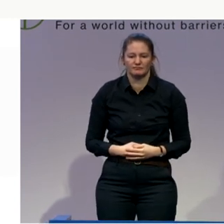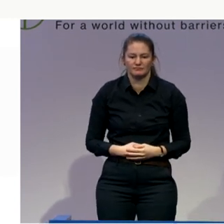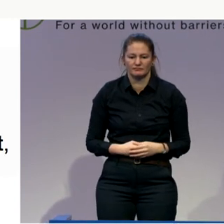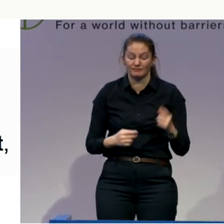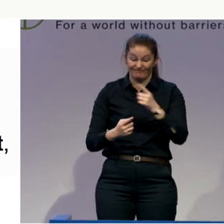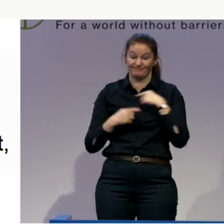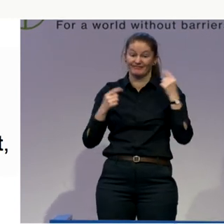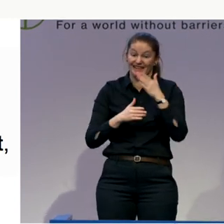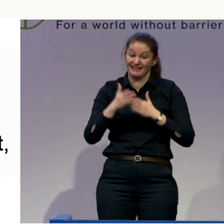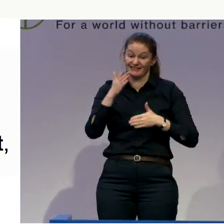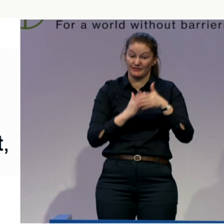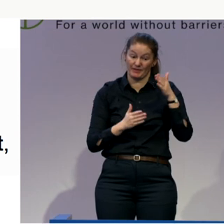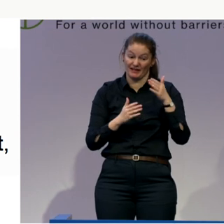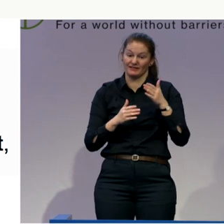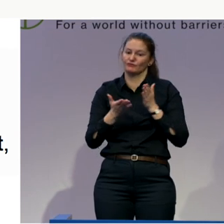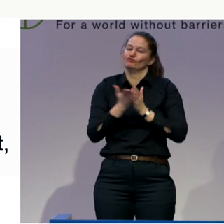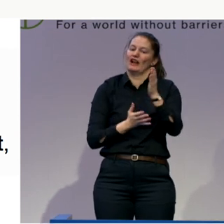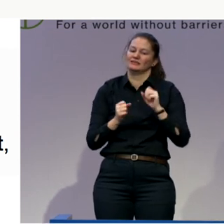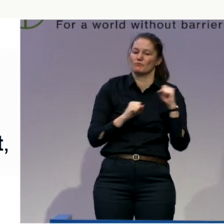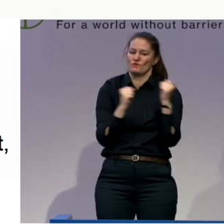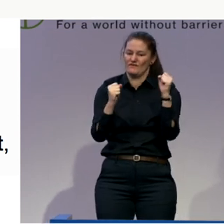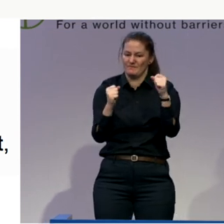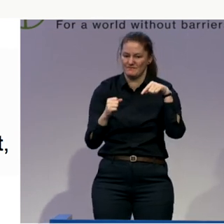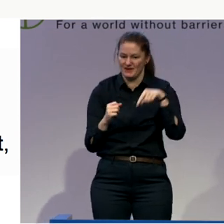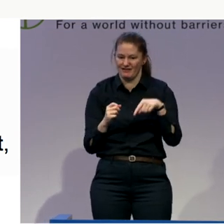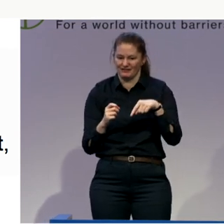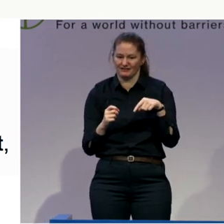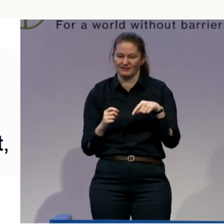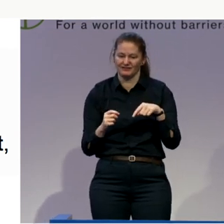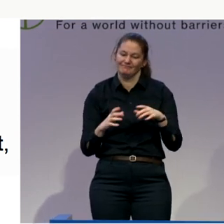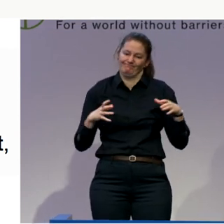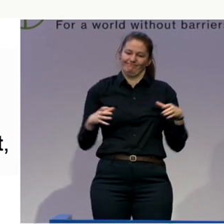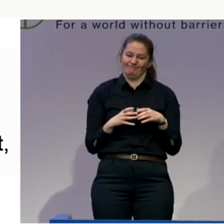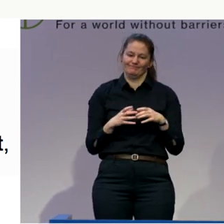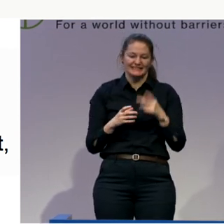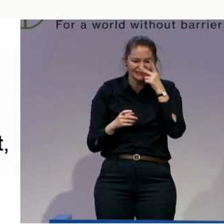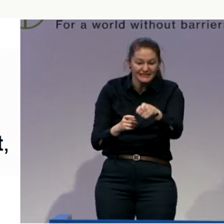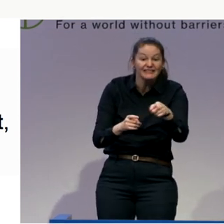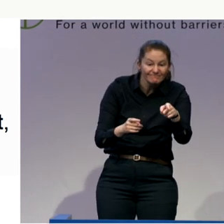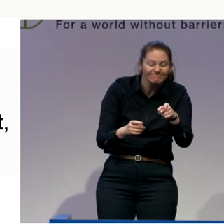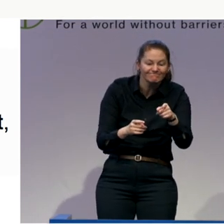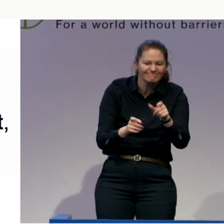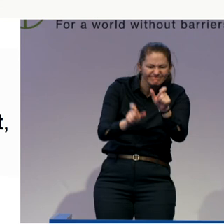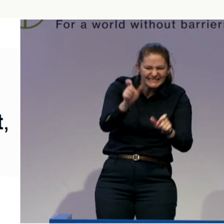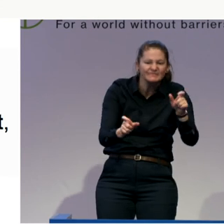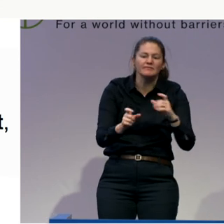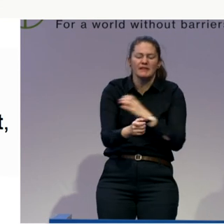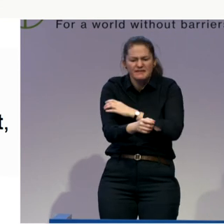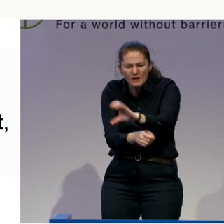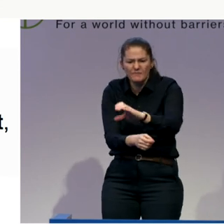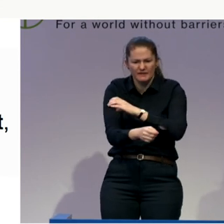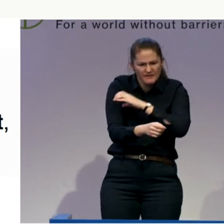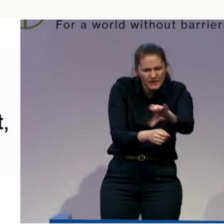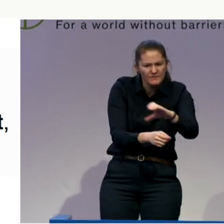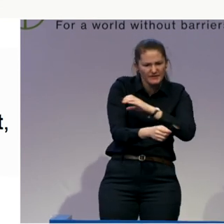and promote setups where, actually, this empowerment minimizes the risk. Because we know there are risks in all settings.